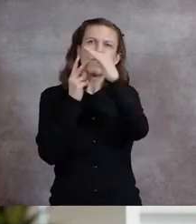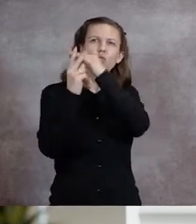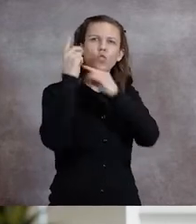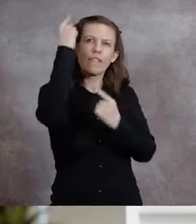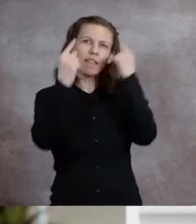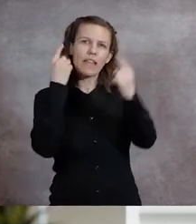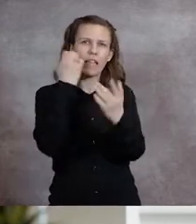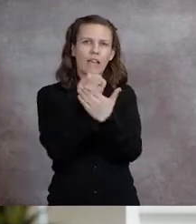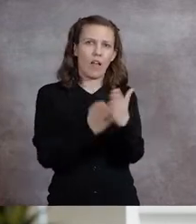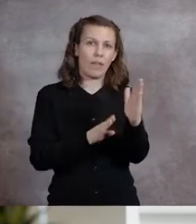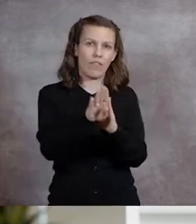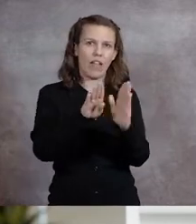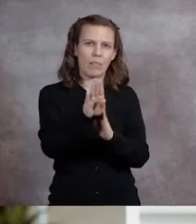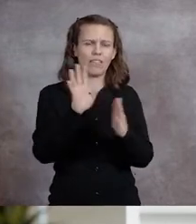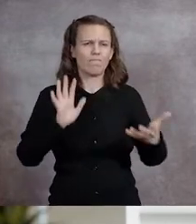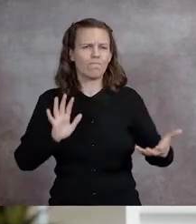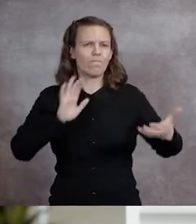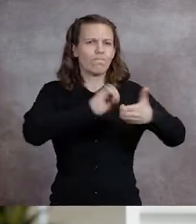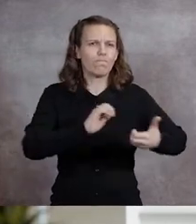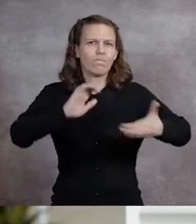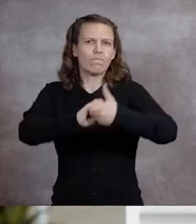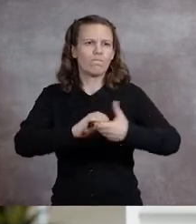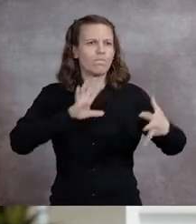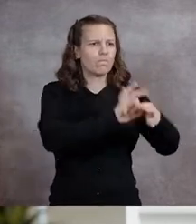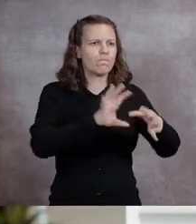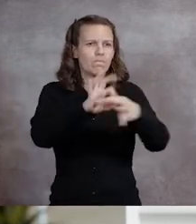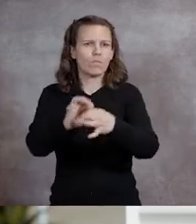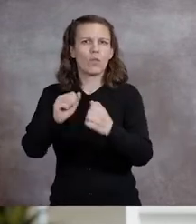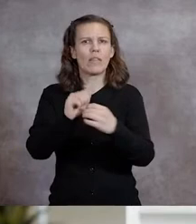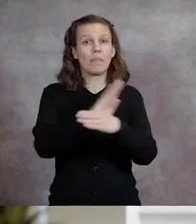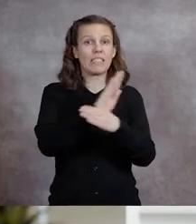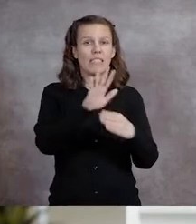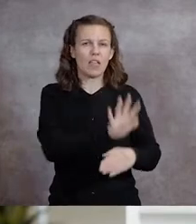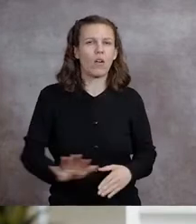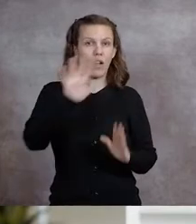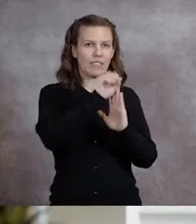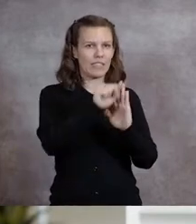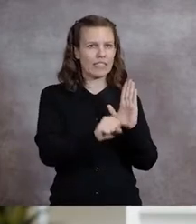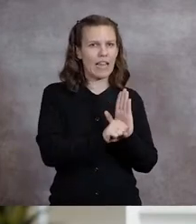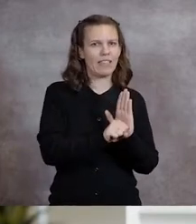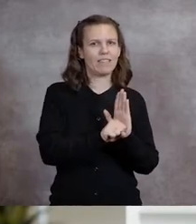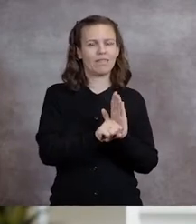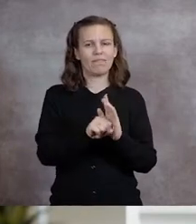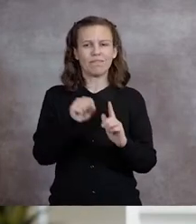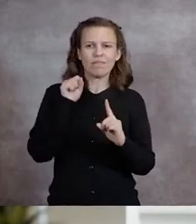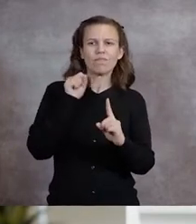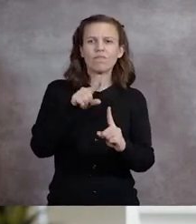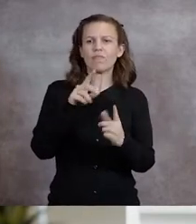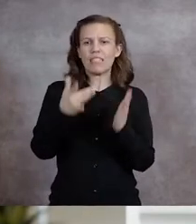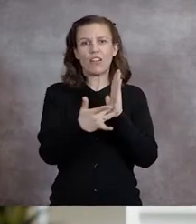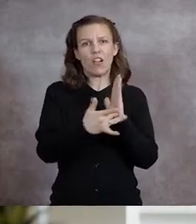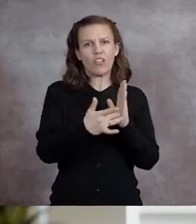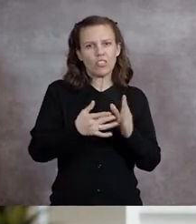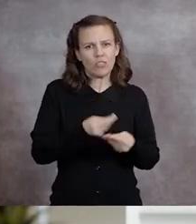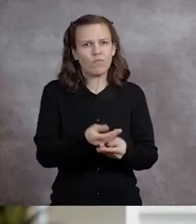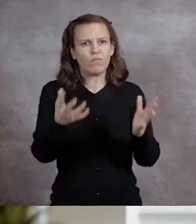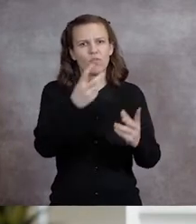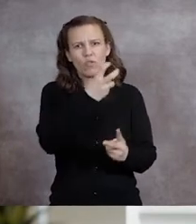development, forging relationships with businesses across our state, sparking technology transfer,